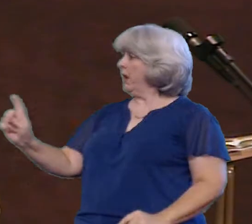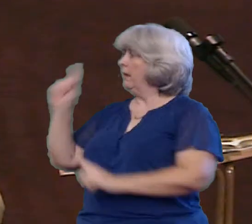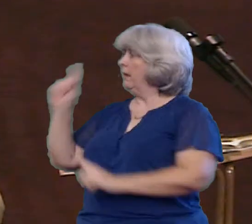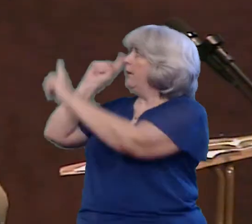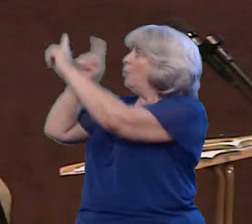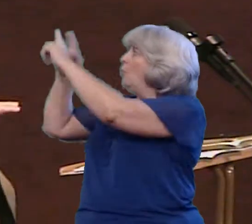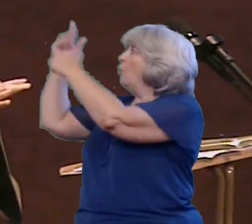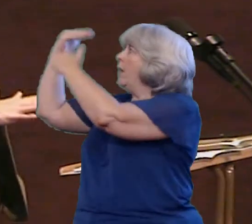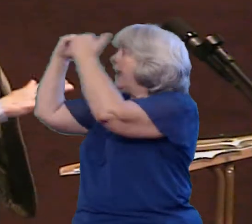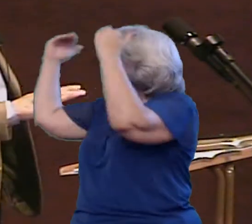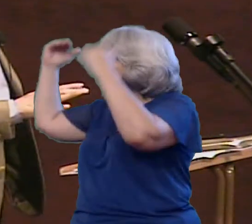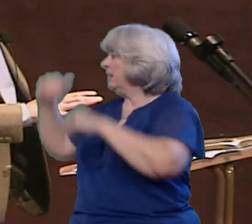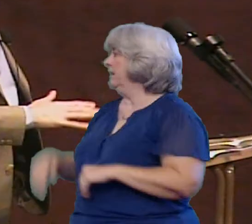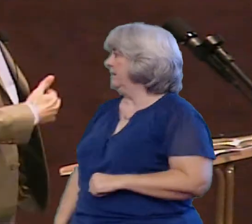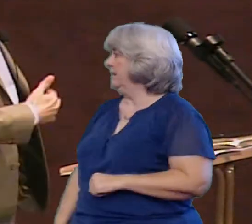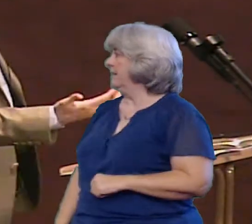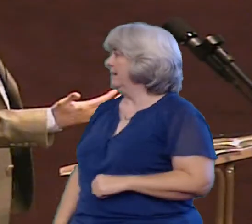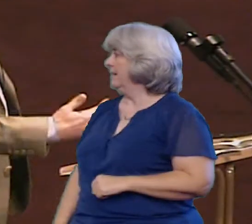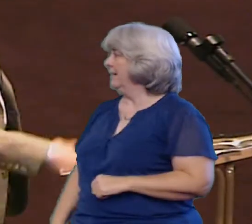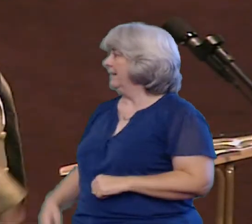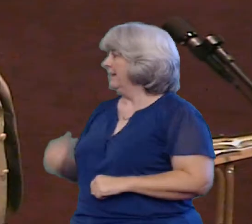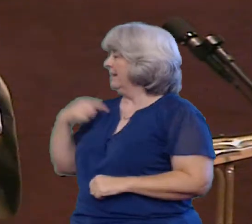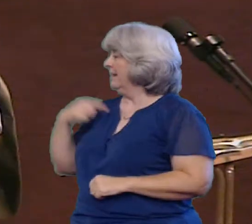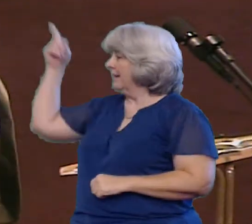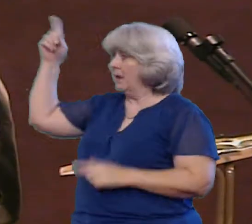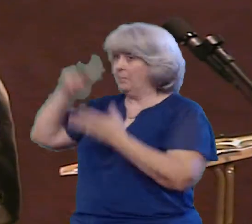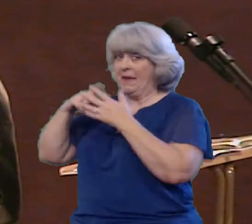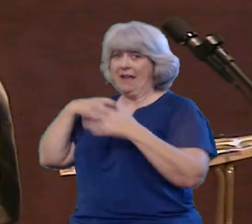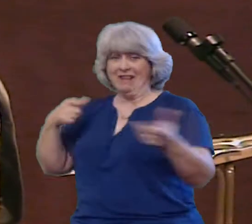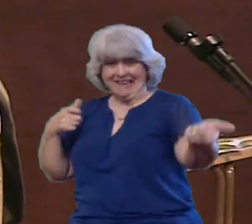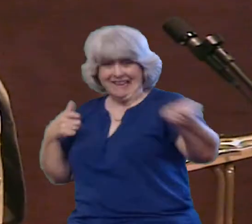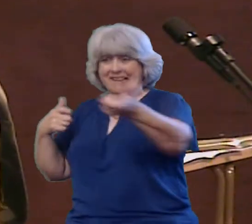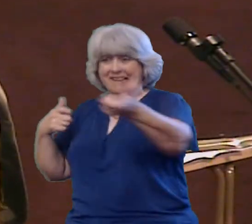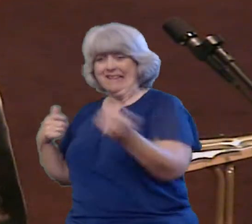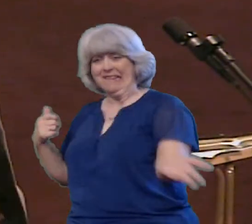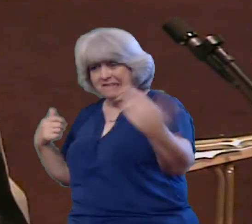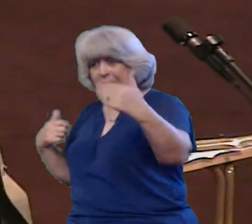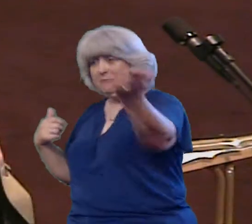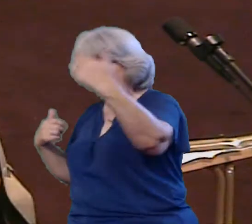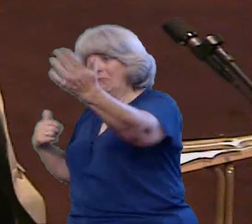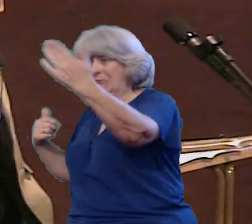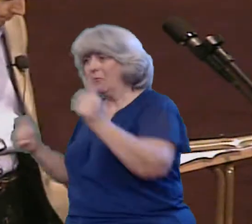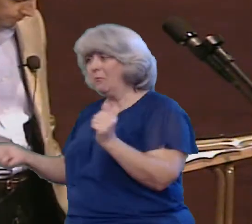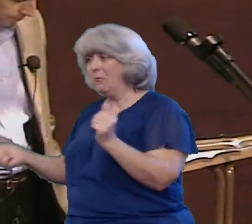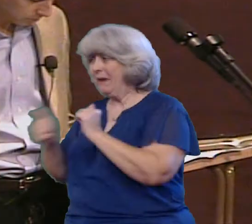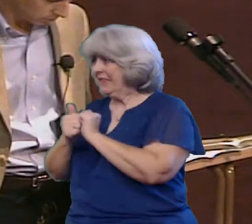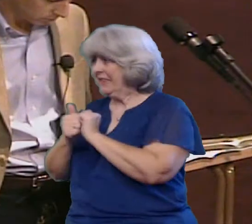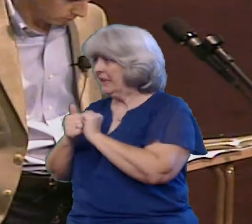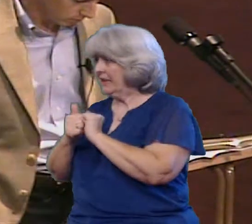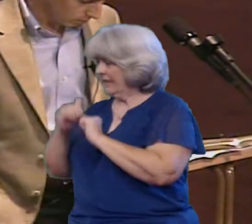And if we're not making sure that everybody's there Then what's our purpose? How are we being purpose driven?